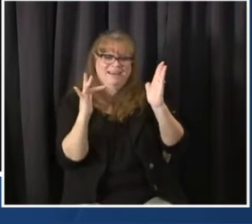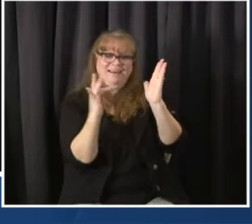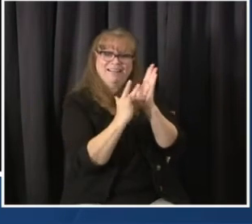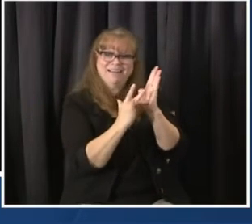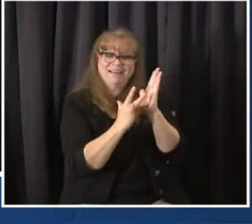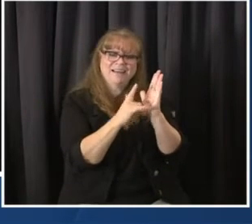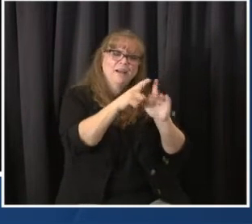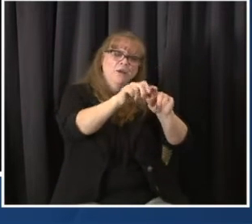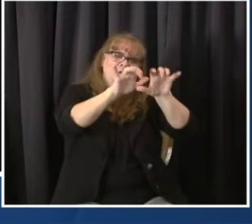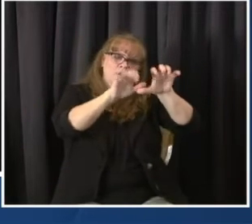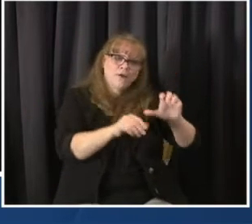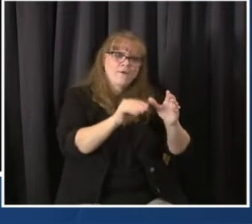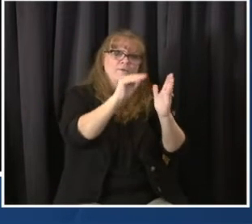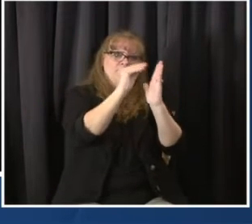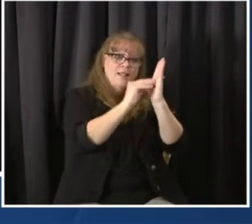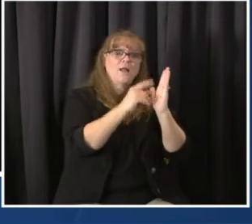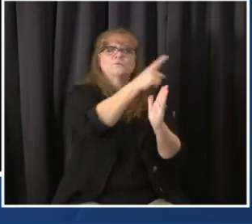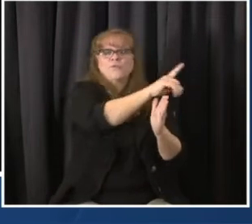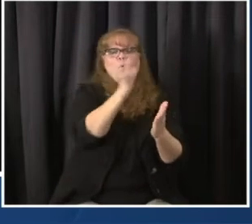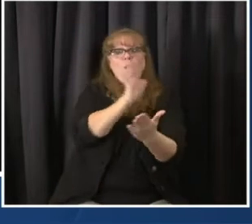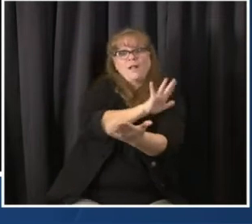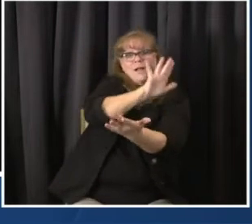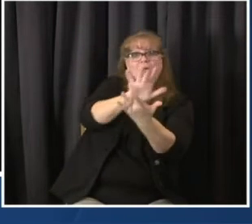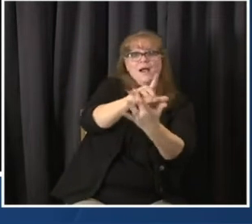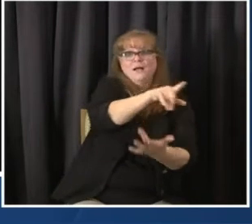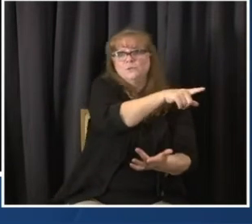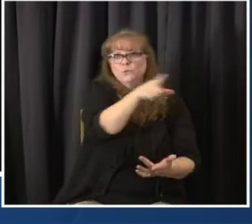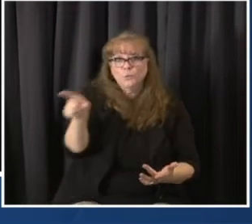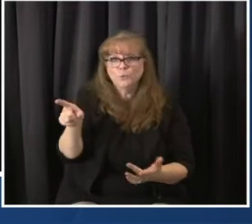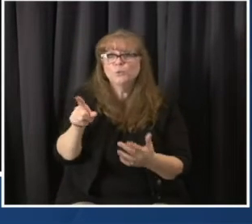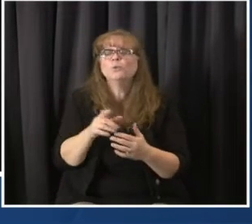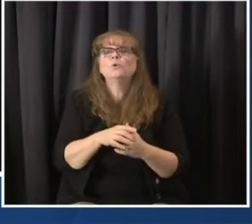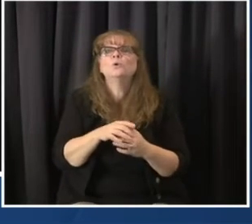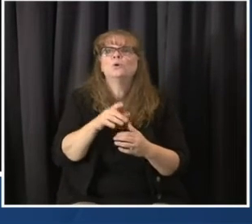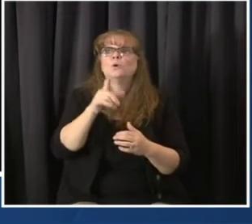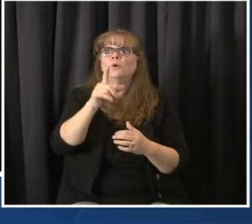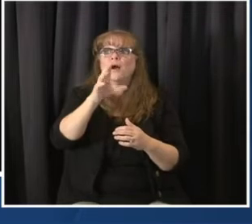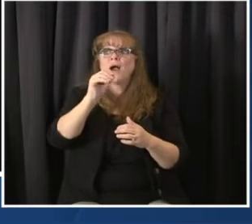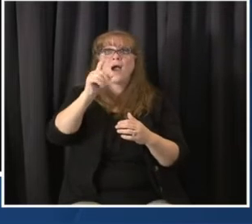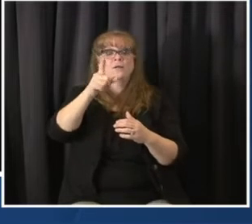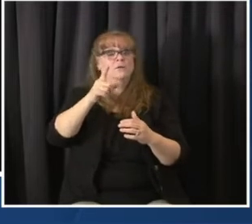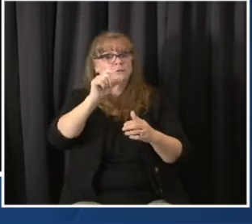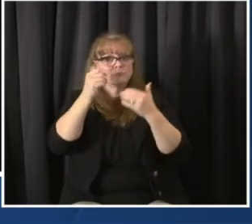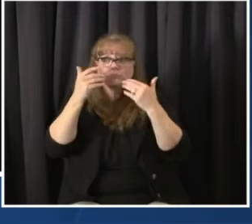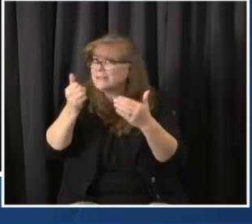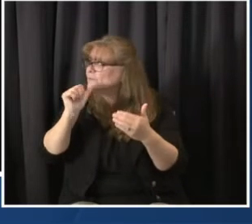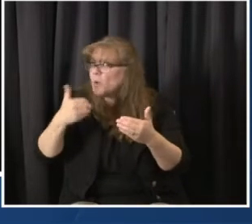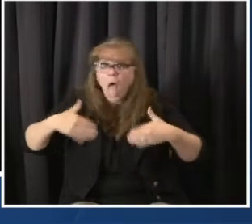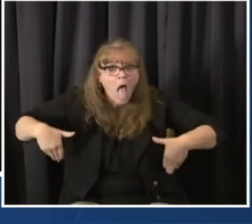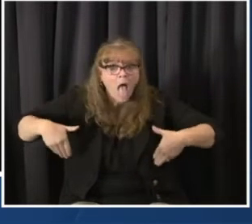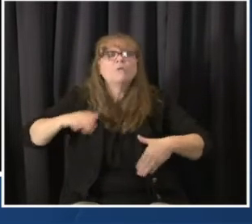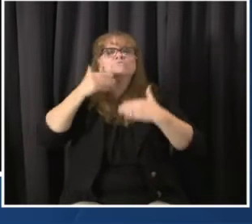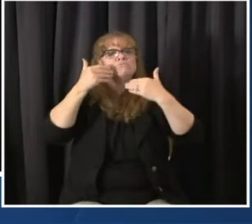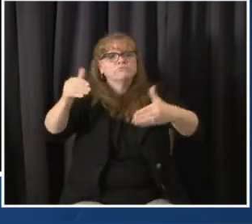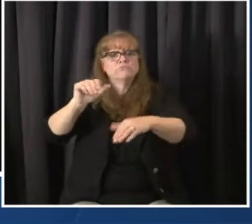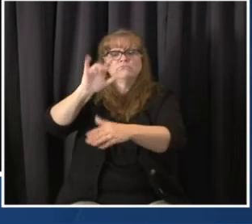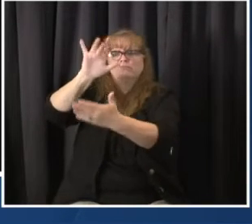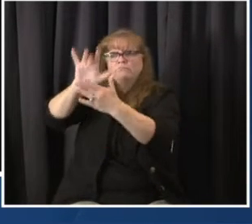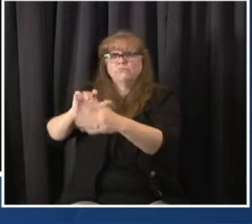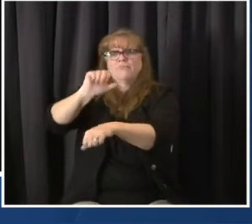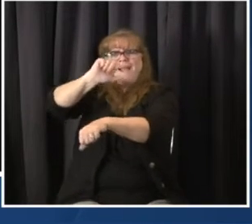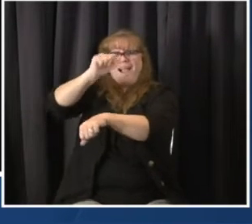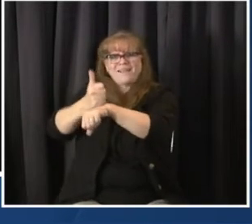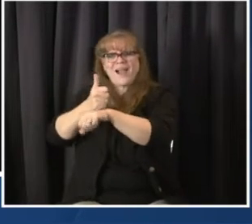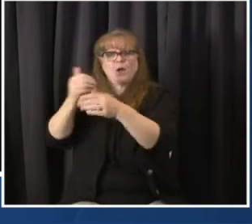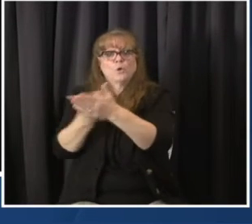even if you're not a current patient to make sure you can get on their list if you live in Boulder County. Very simple to do that. If you're 70 and